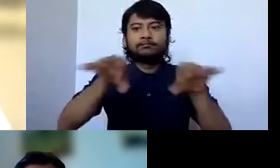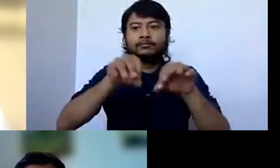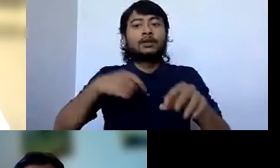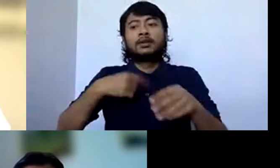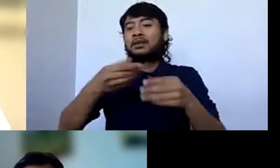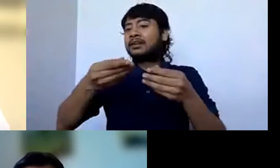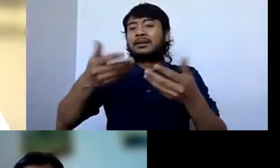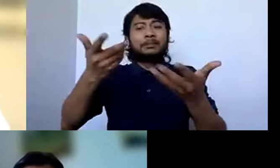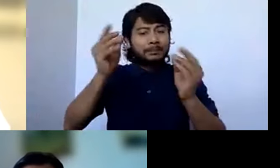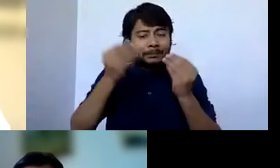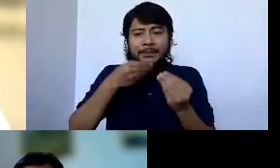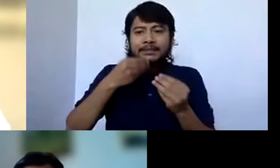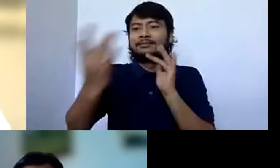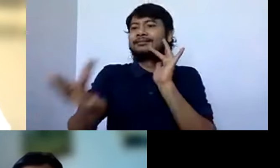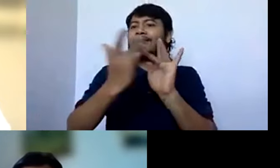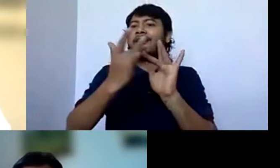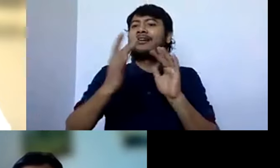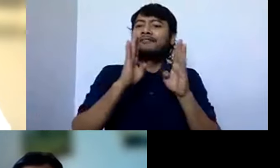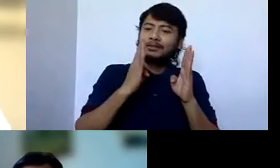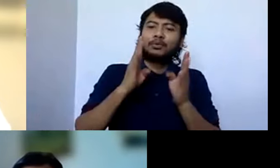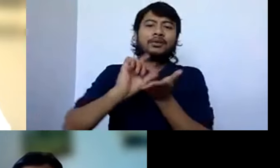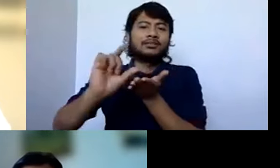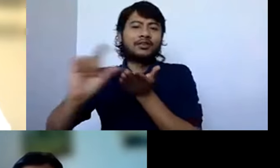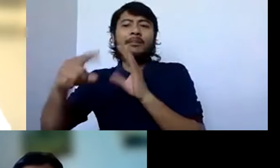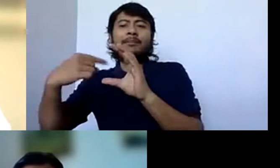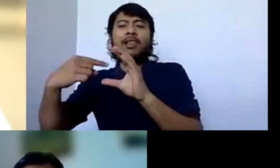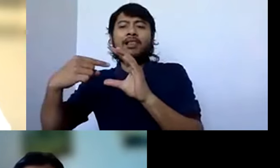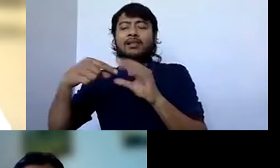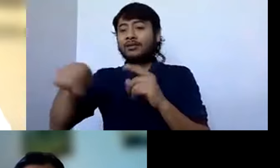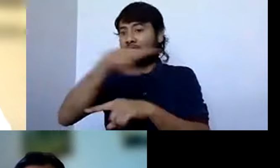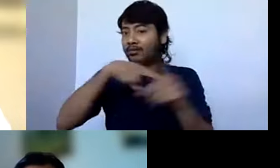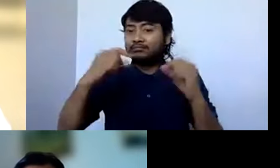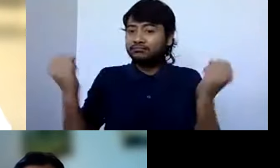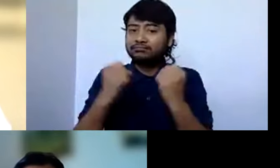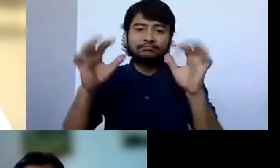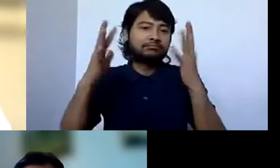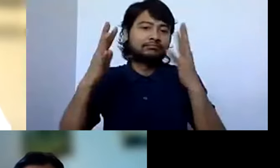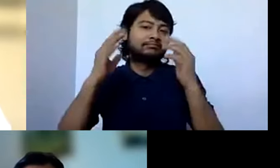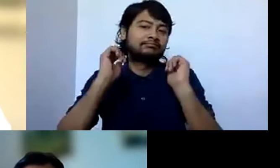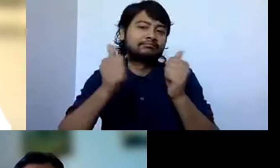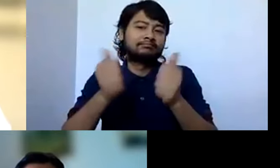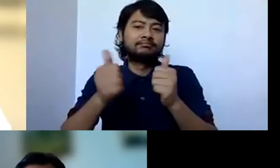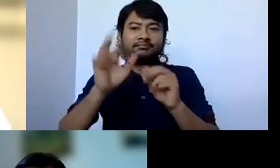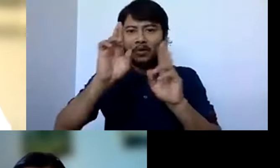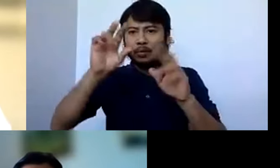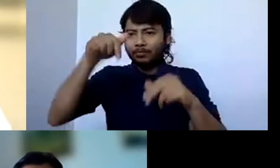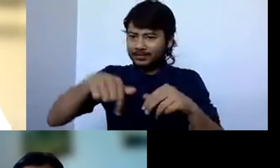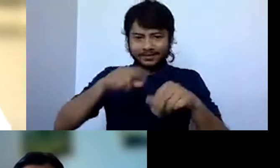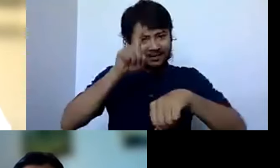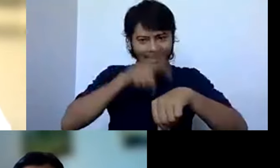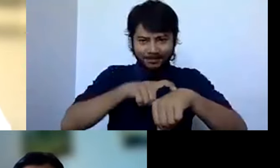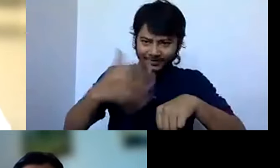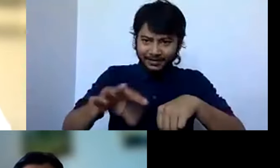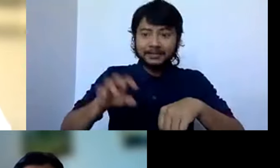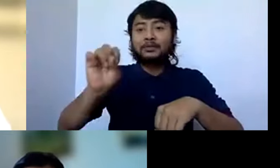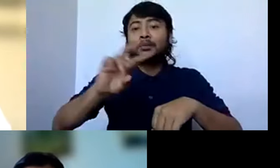email, Facebook, Instagram. But thank you for all the work you guys are doing. And, you know, maybe we can have a follow-up session from this in a few months'